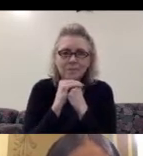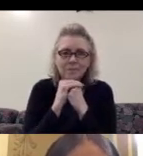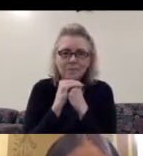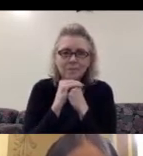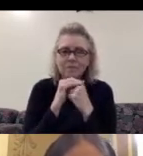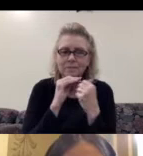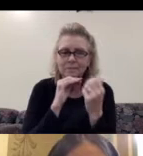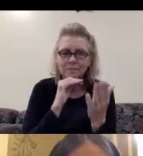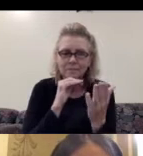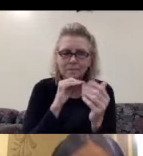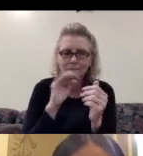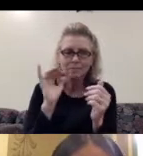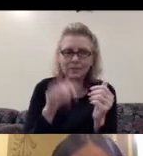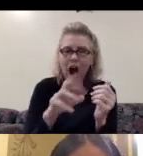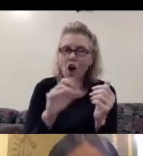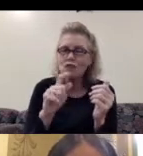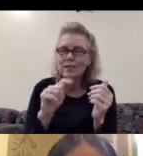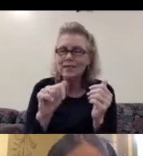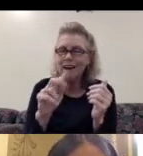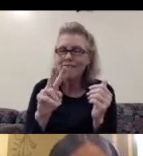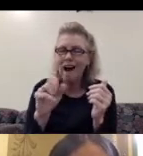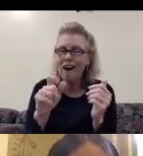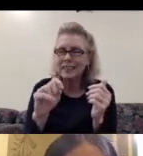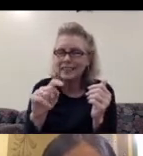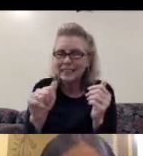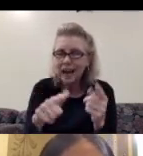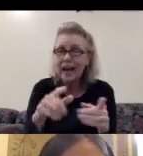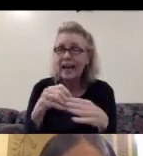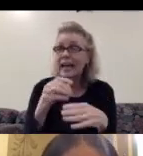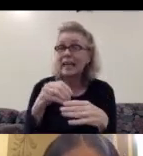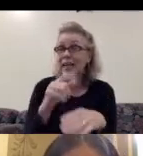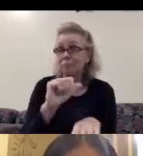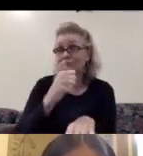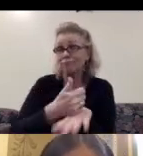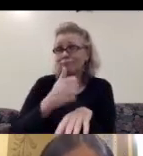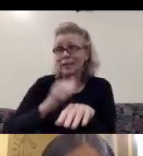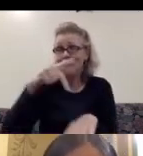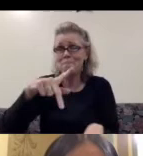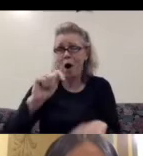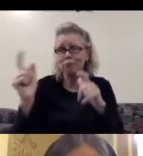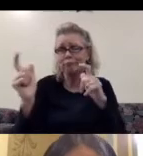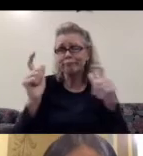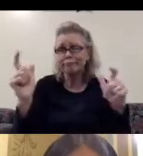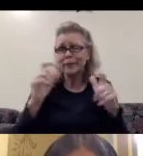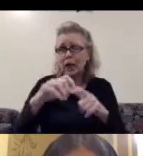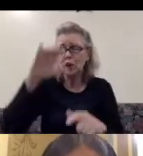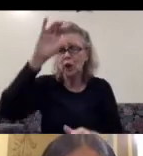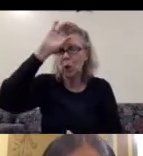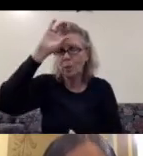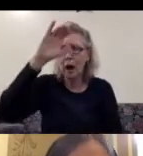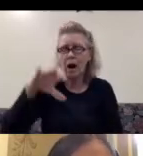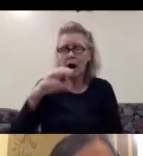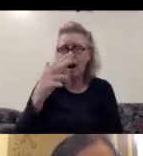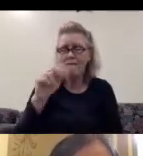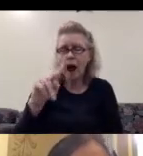Artista por Artista is settled in a big and bright apartment in Havana, Cuba. I spent there a couple of months creating